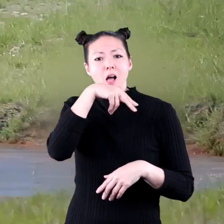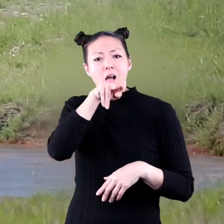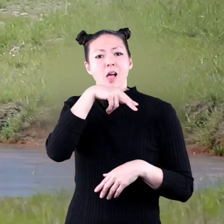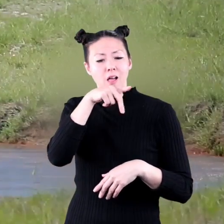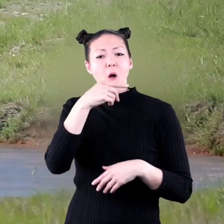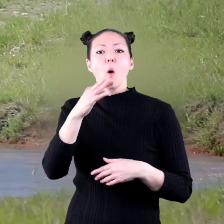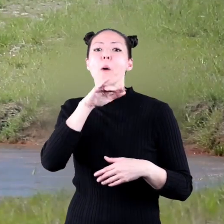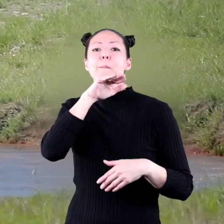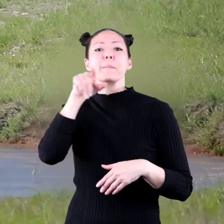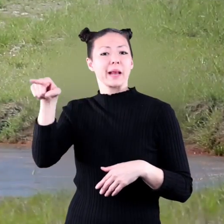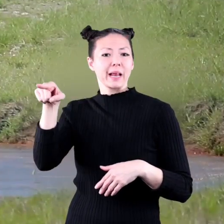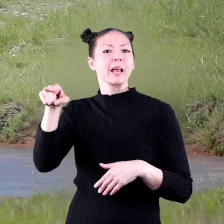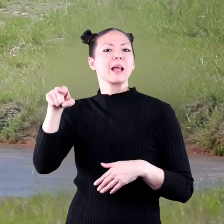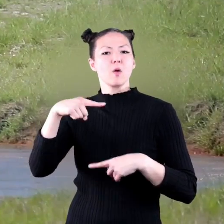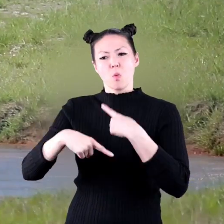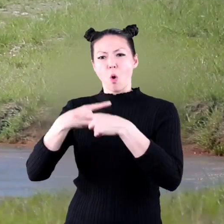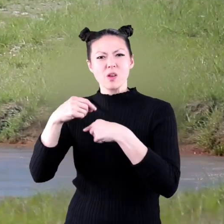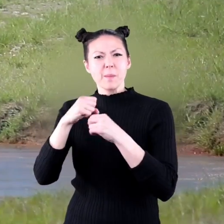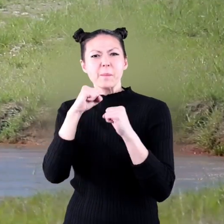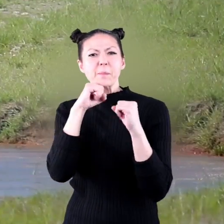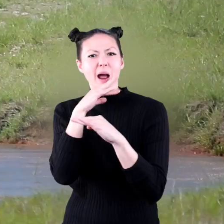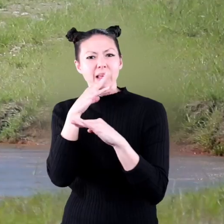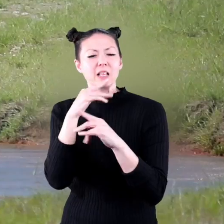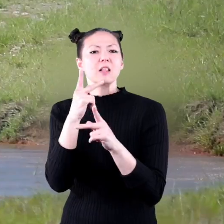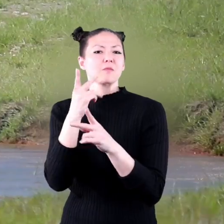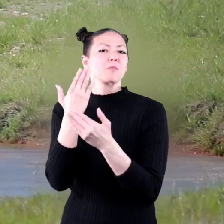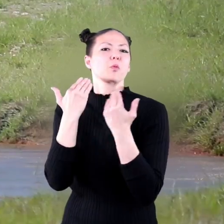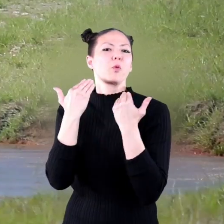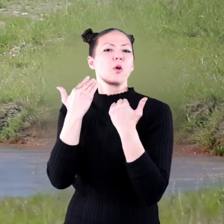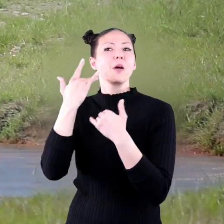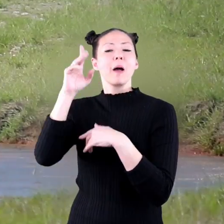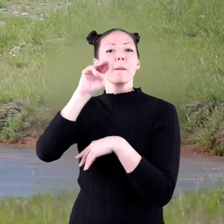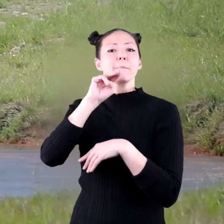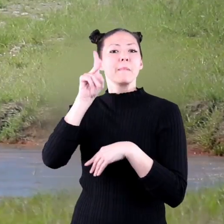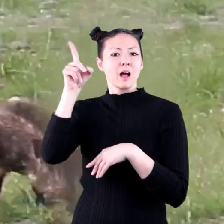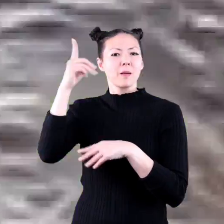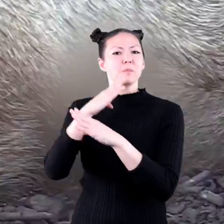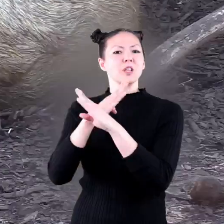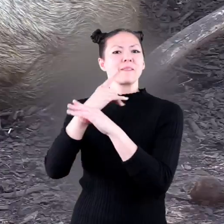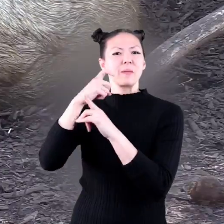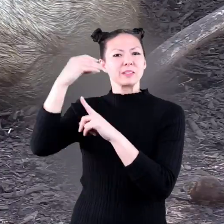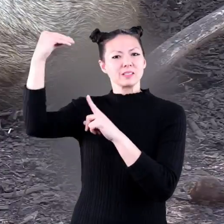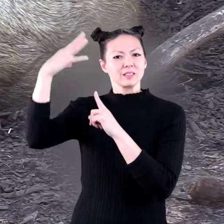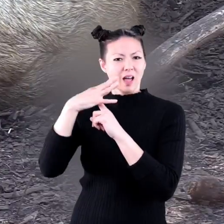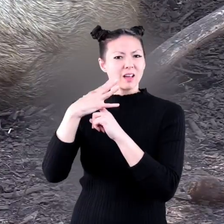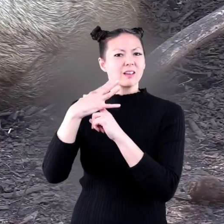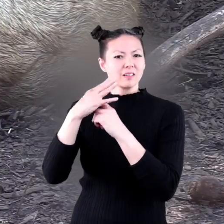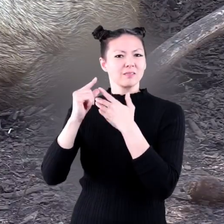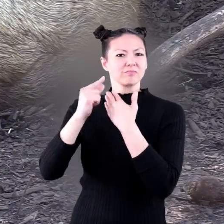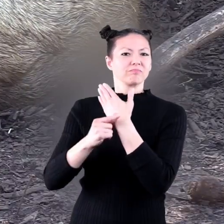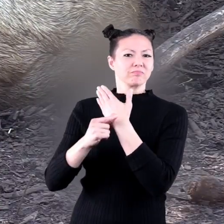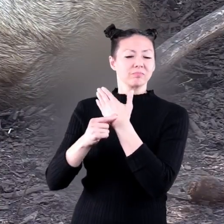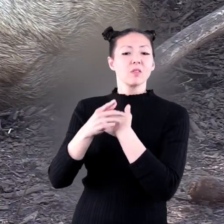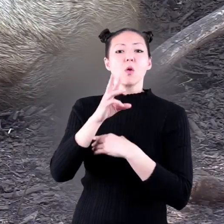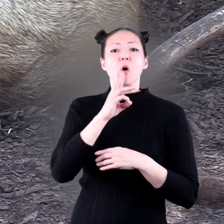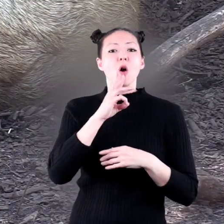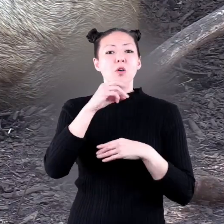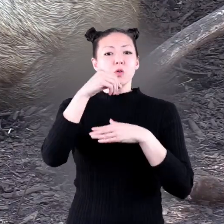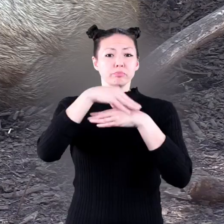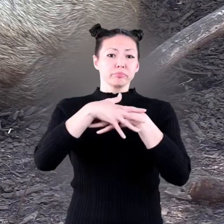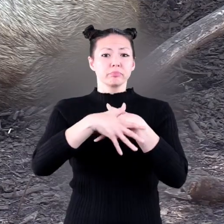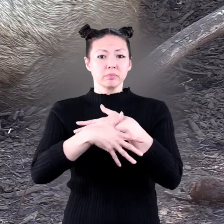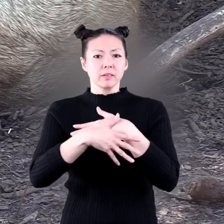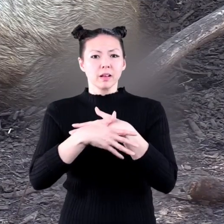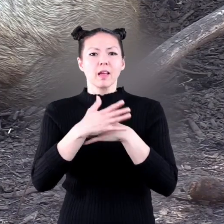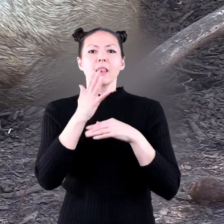and a pig rolls in the mud the mud protects the pig skin from the sun and when the water droplets in the mud evaporate